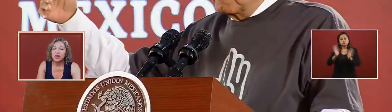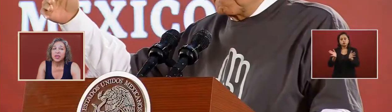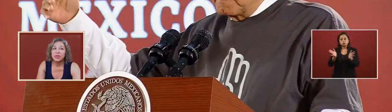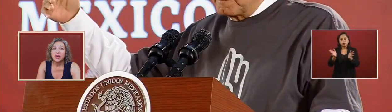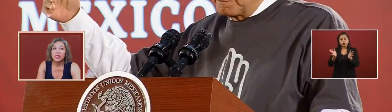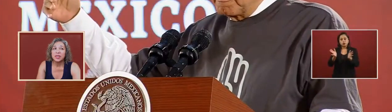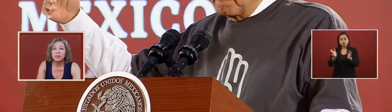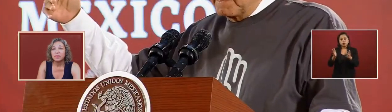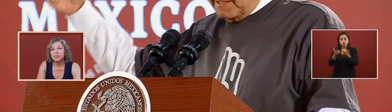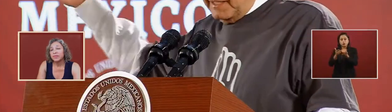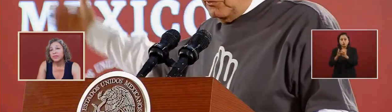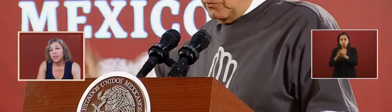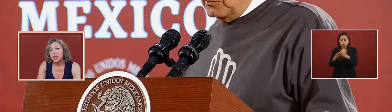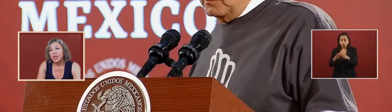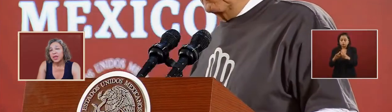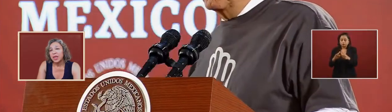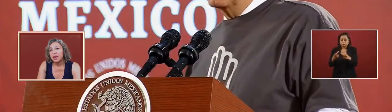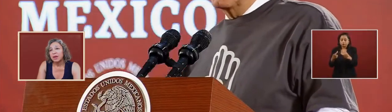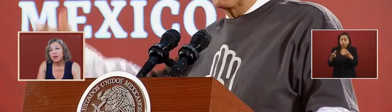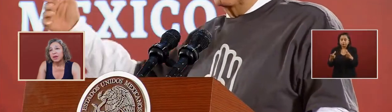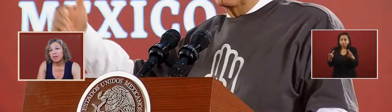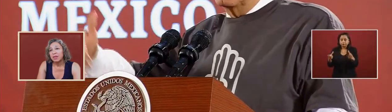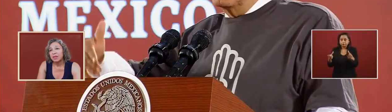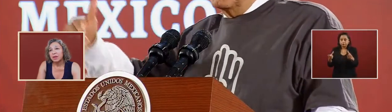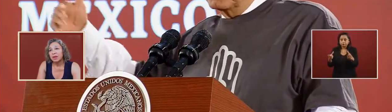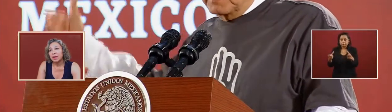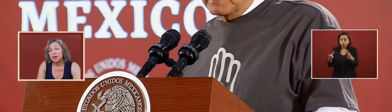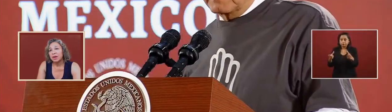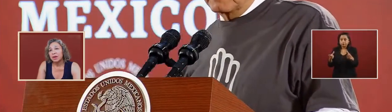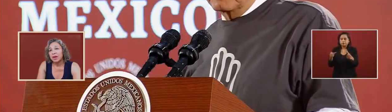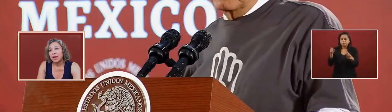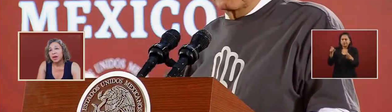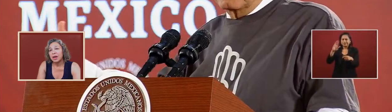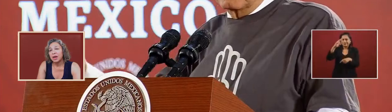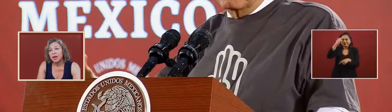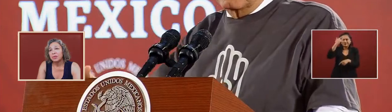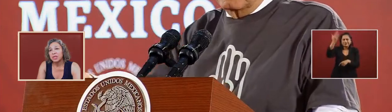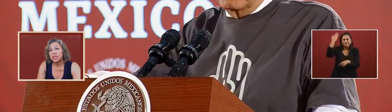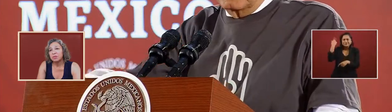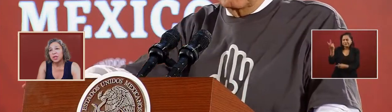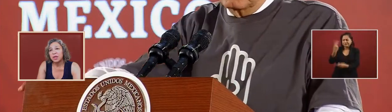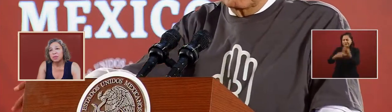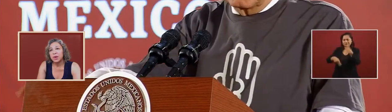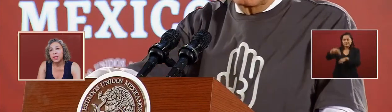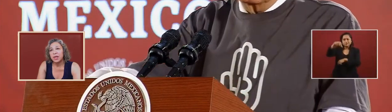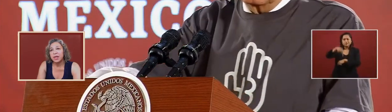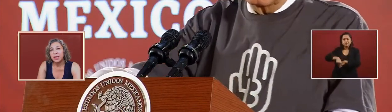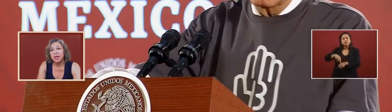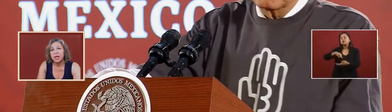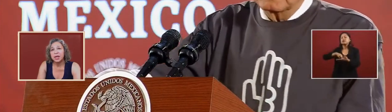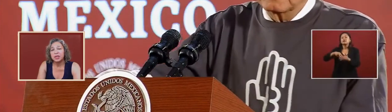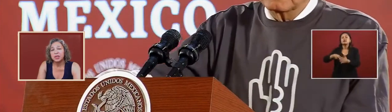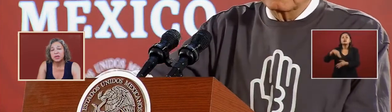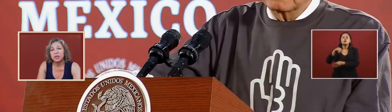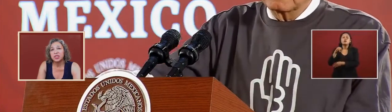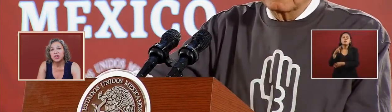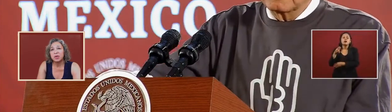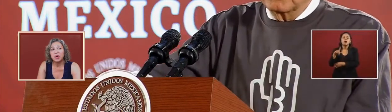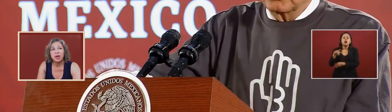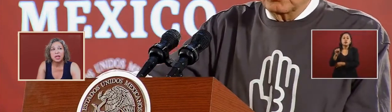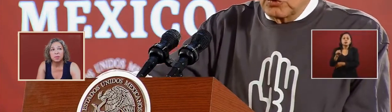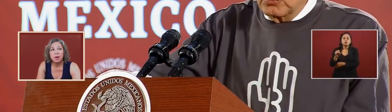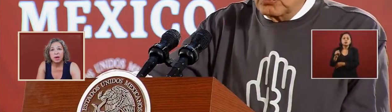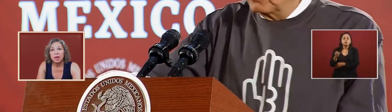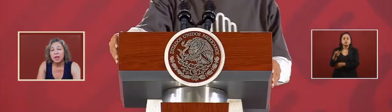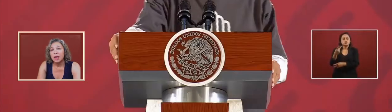the generation here uh it was explained by the engineer